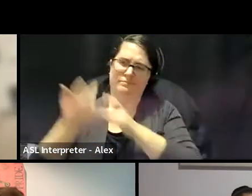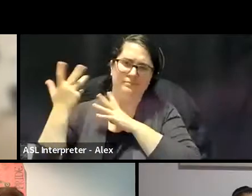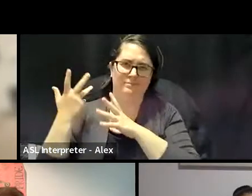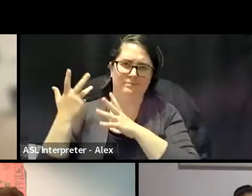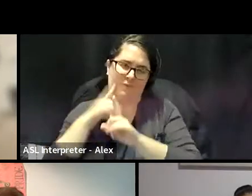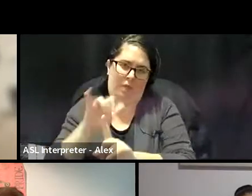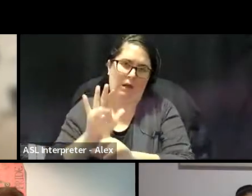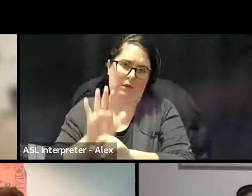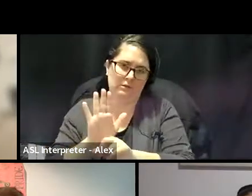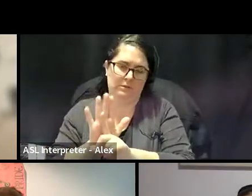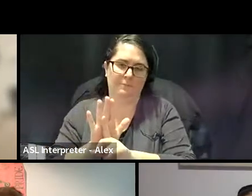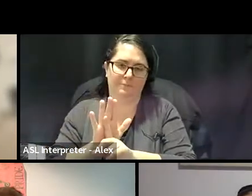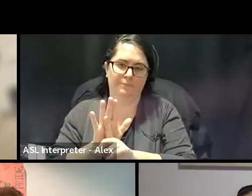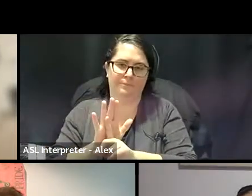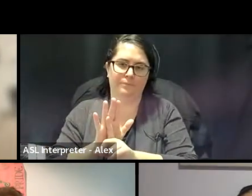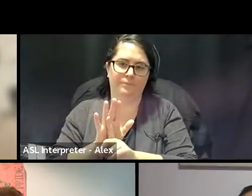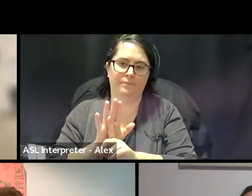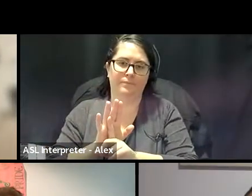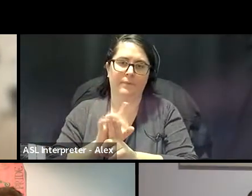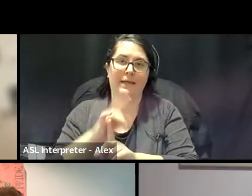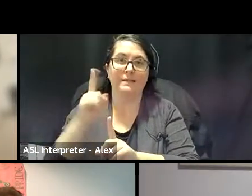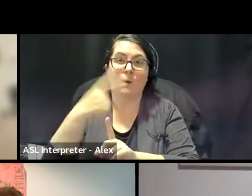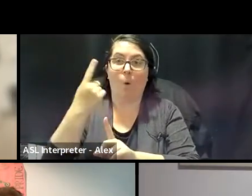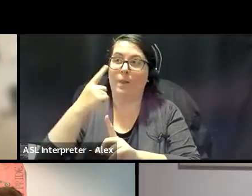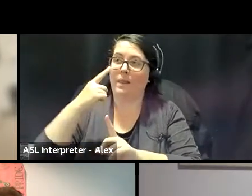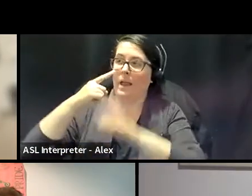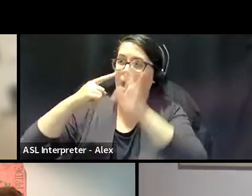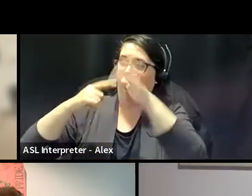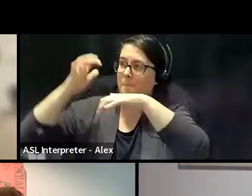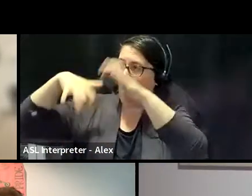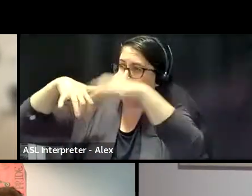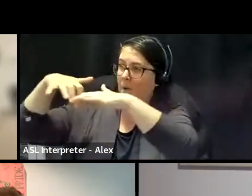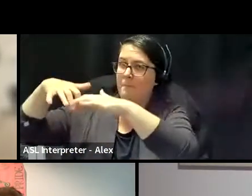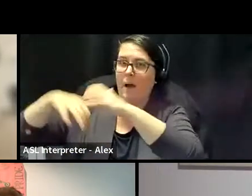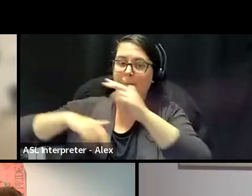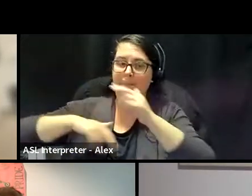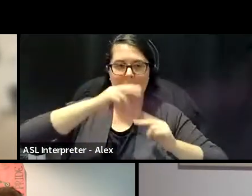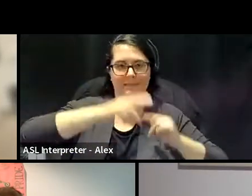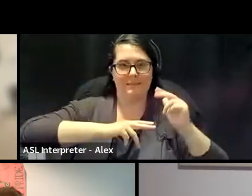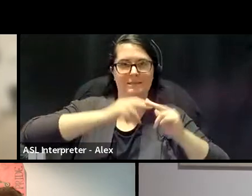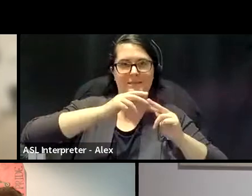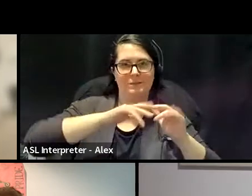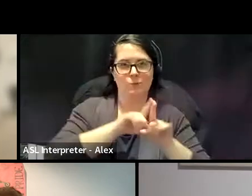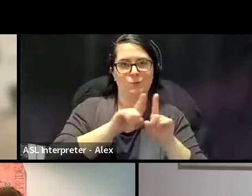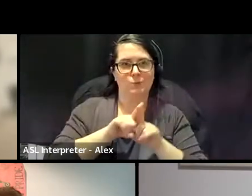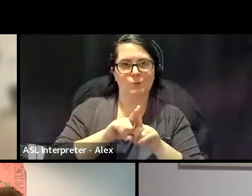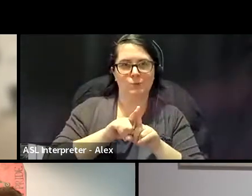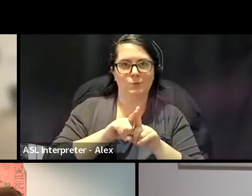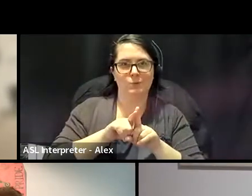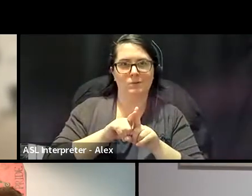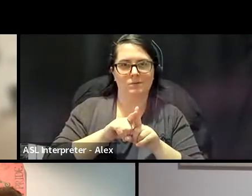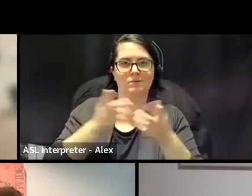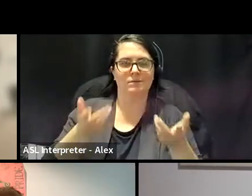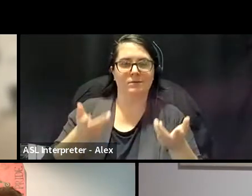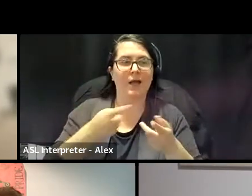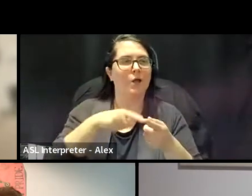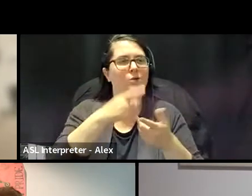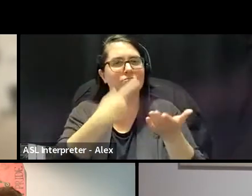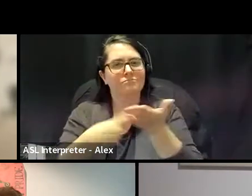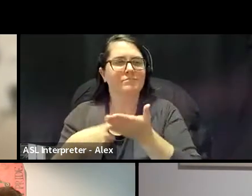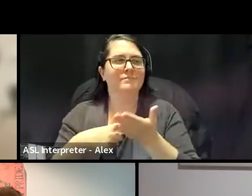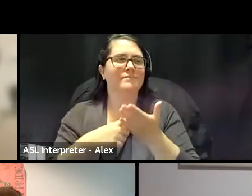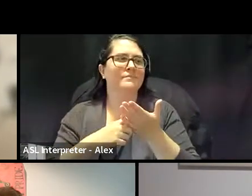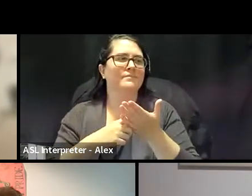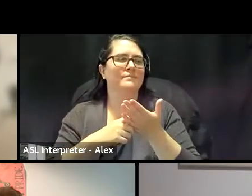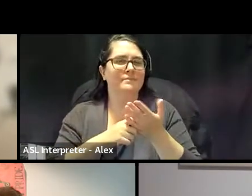is. It's not only what we take apart, but how do we build? And you all spoke about the different kinds of, uh, mutual aid and the different